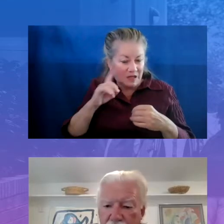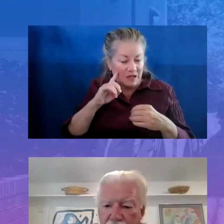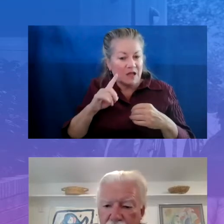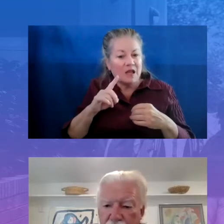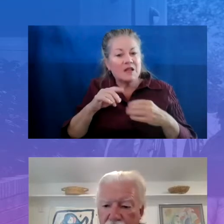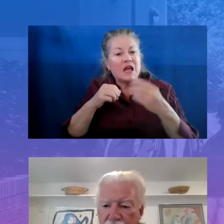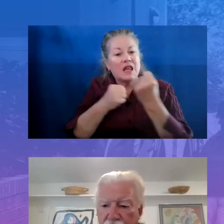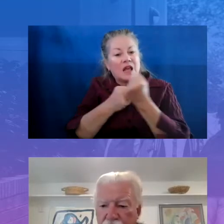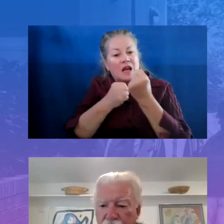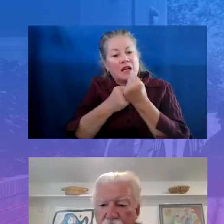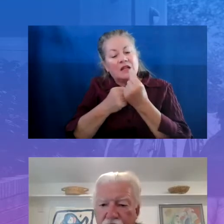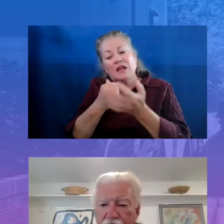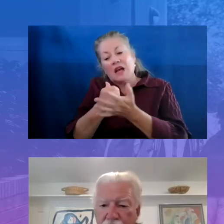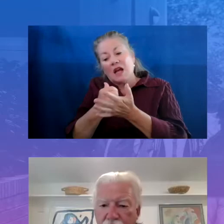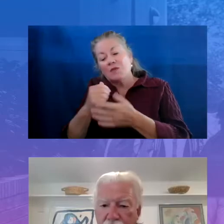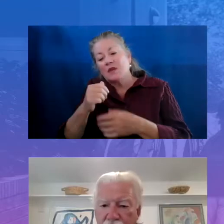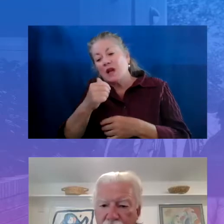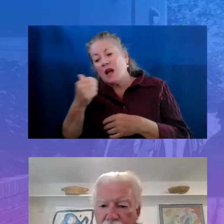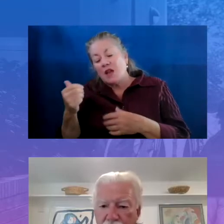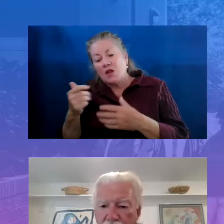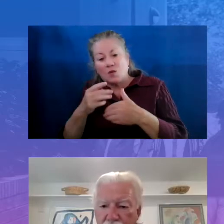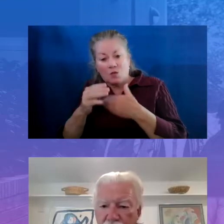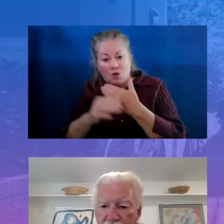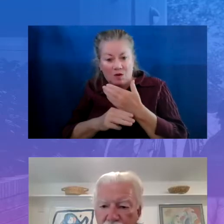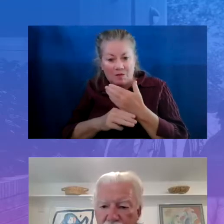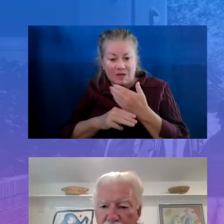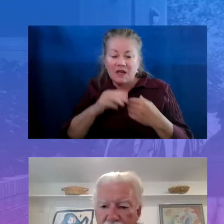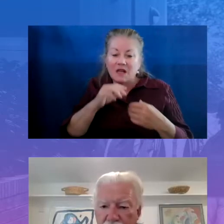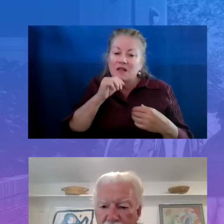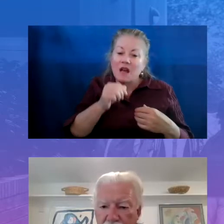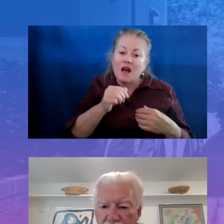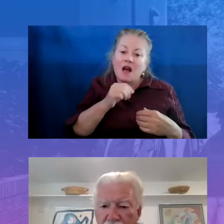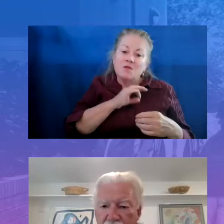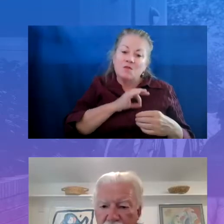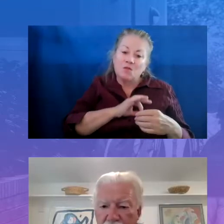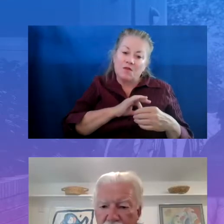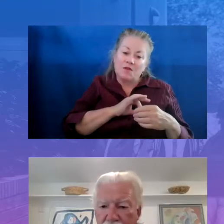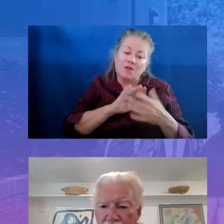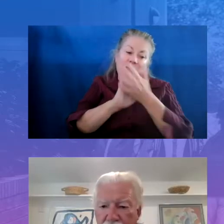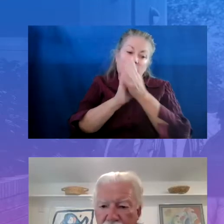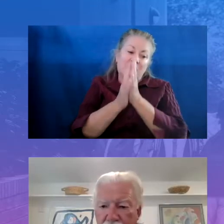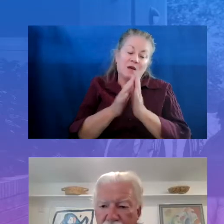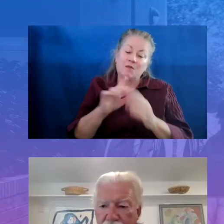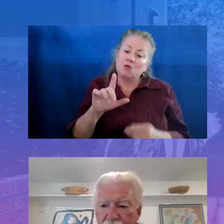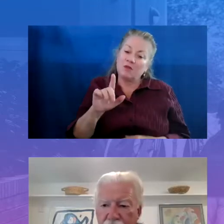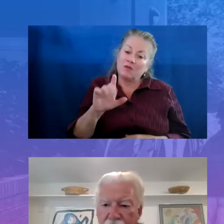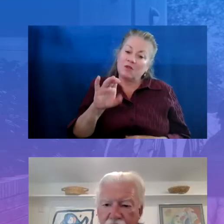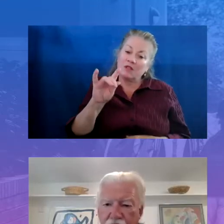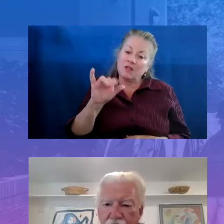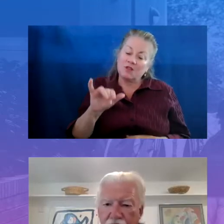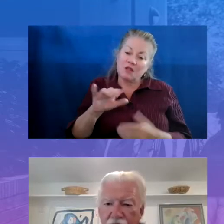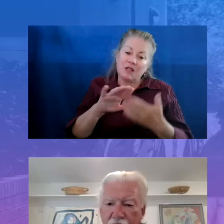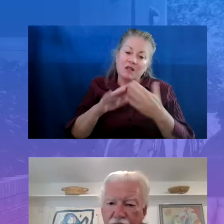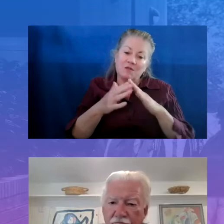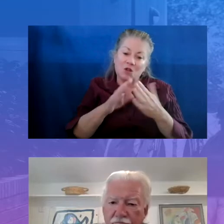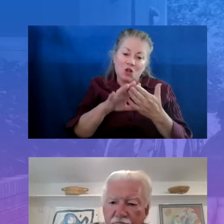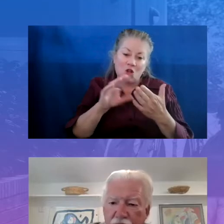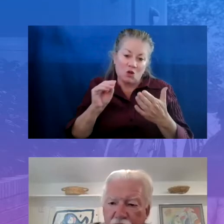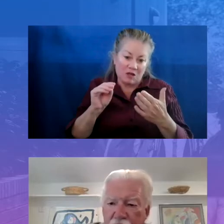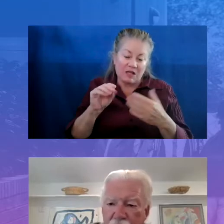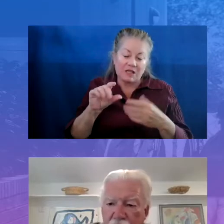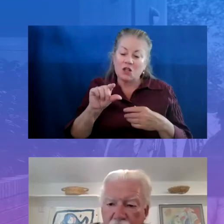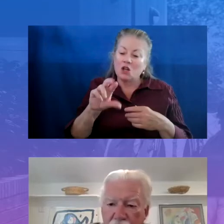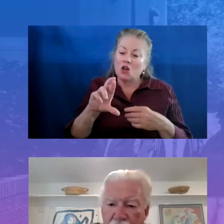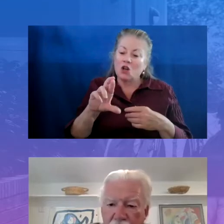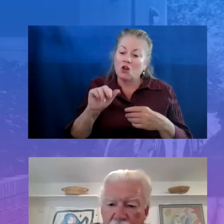programs, nonprofits, to prepare to become 21st century community learning centers programs as a grant-funded program. So